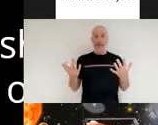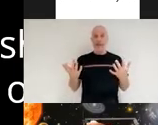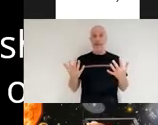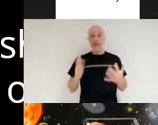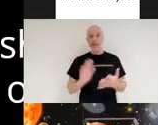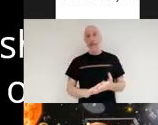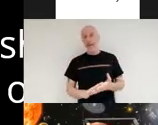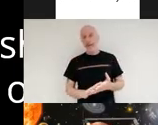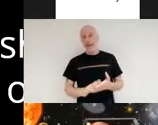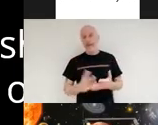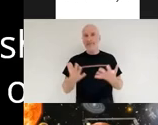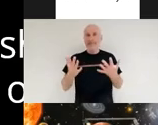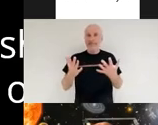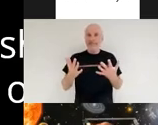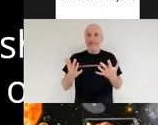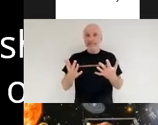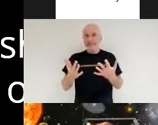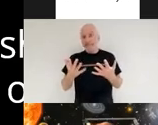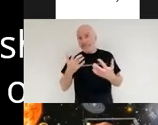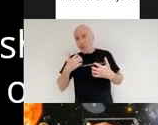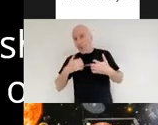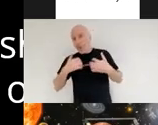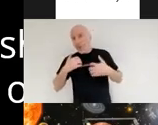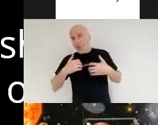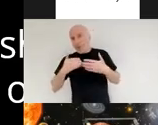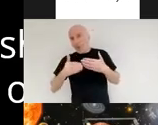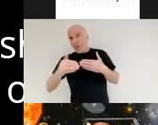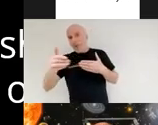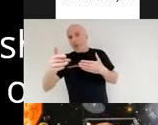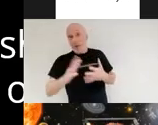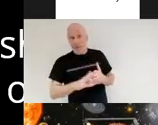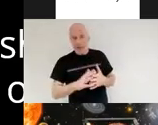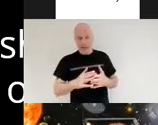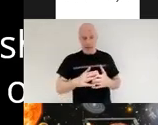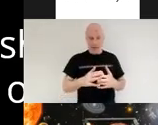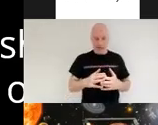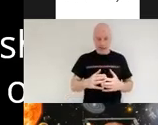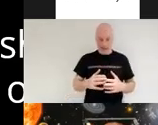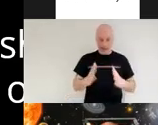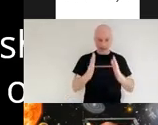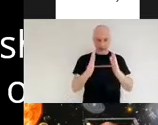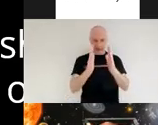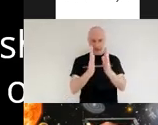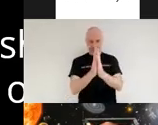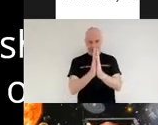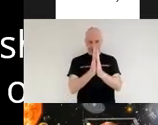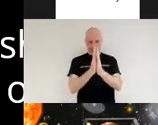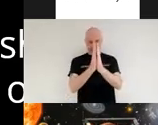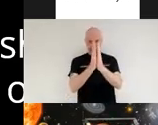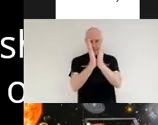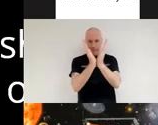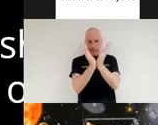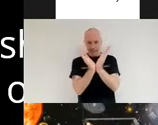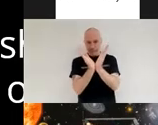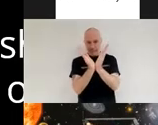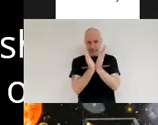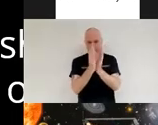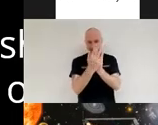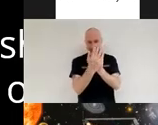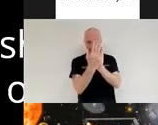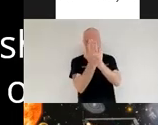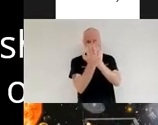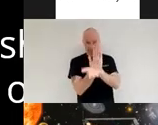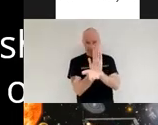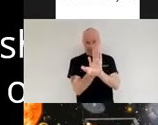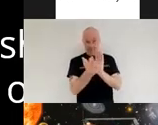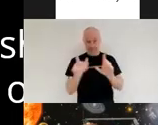mission to launch an origami unfurling space telescope the size of a tennis